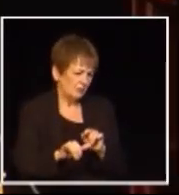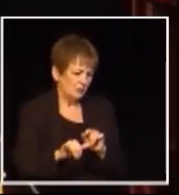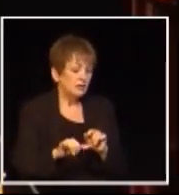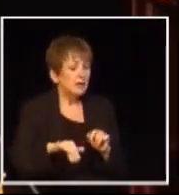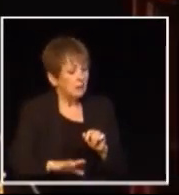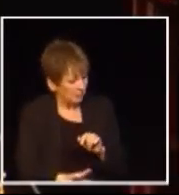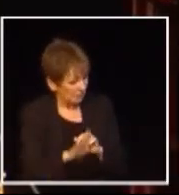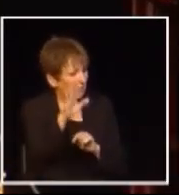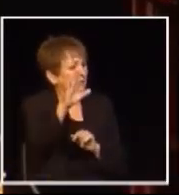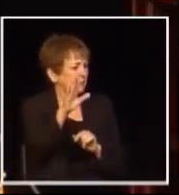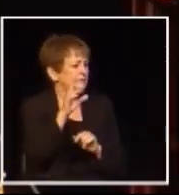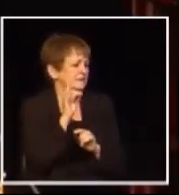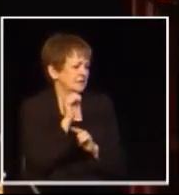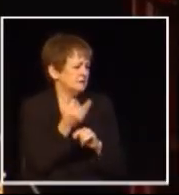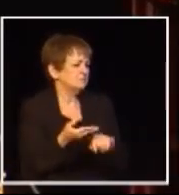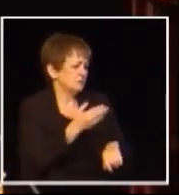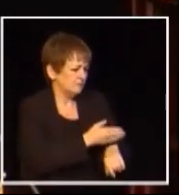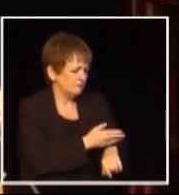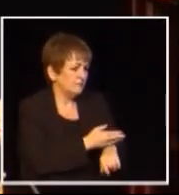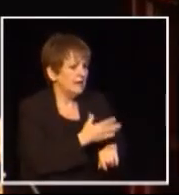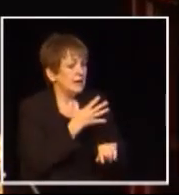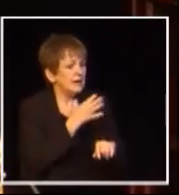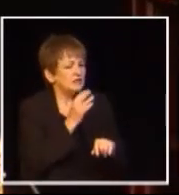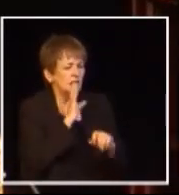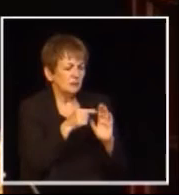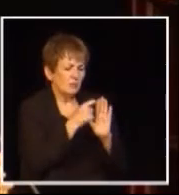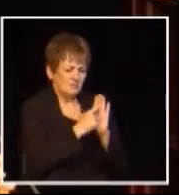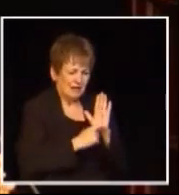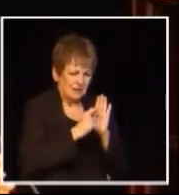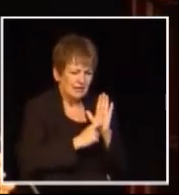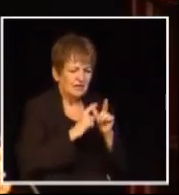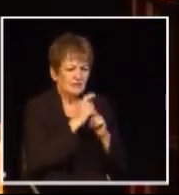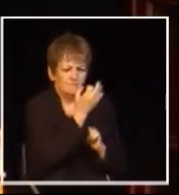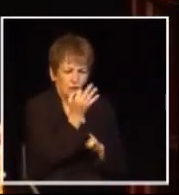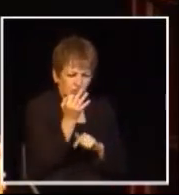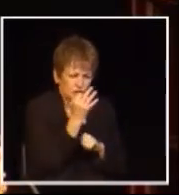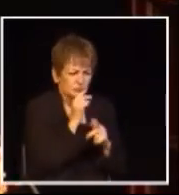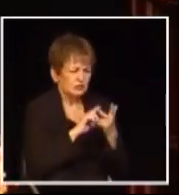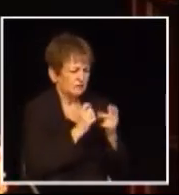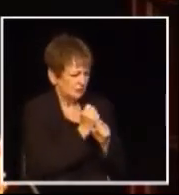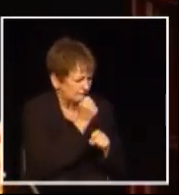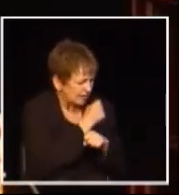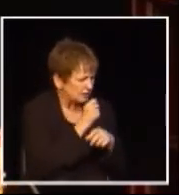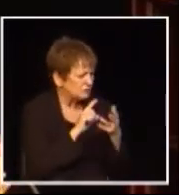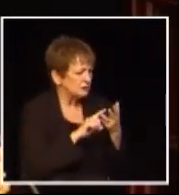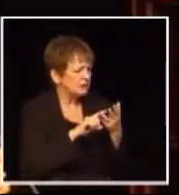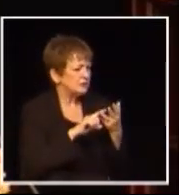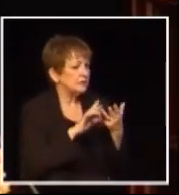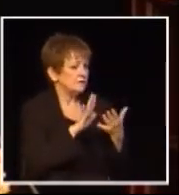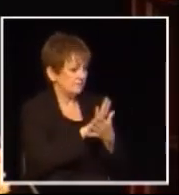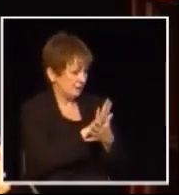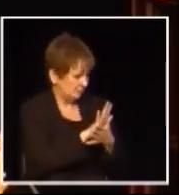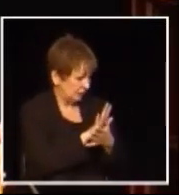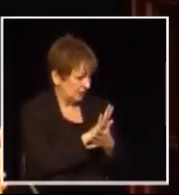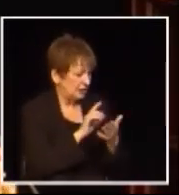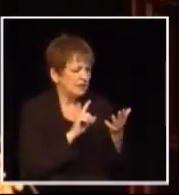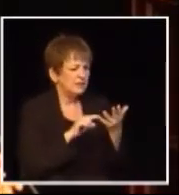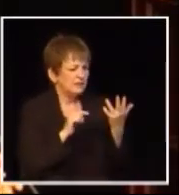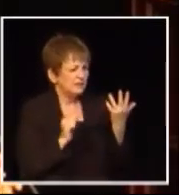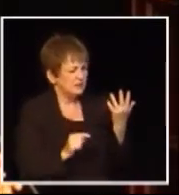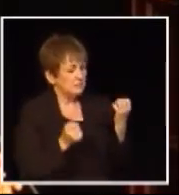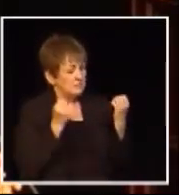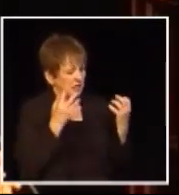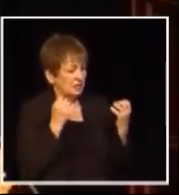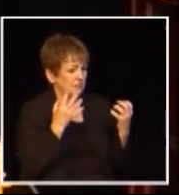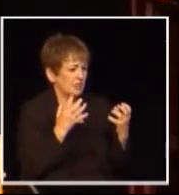hit but in general terms we're talking about creating jobs in the mining sector the forestry sector the manufacturing sector the